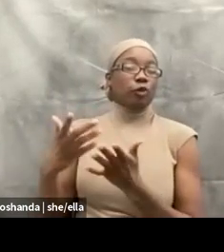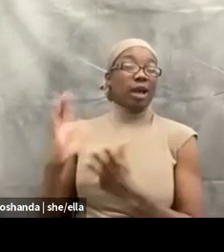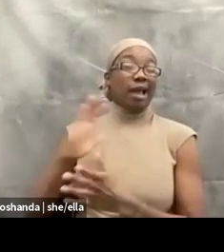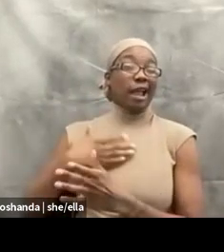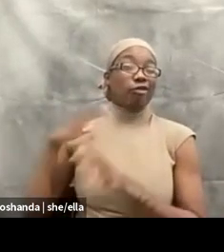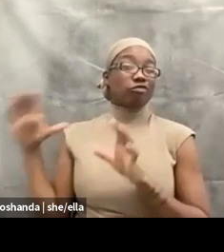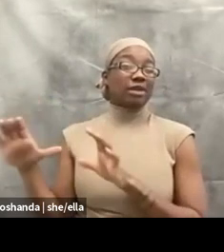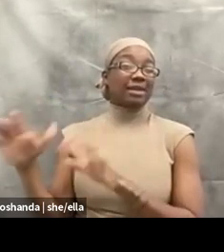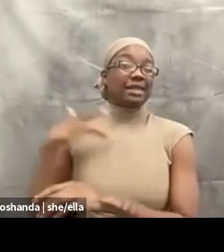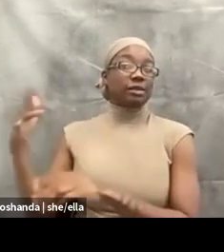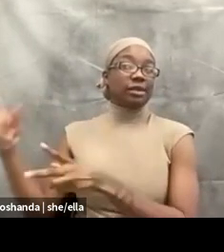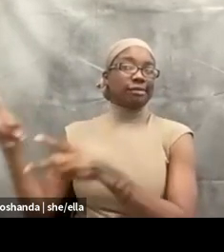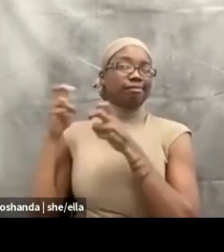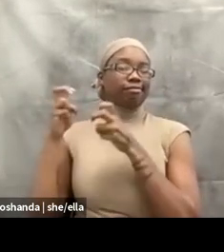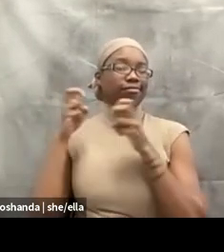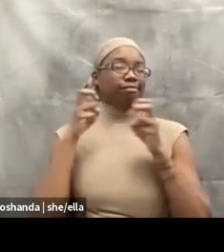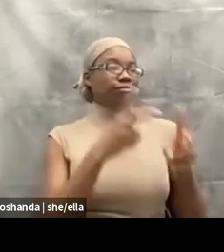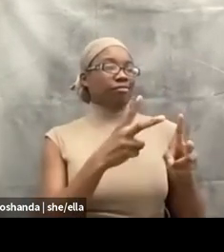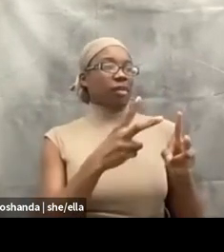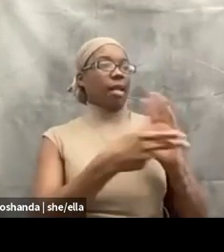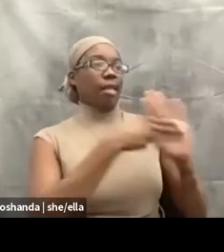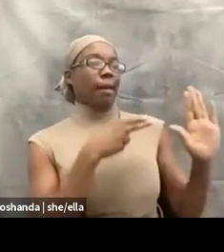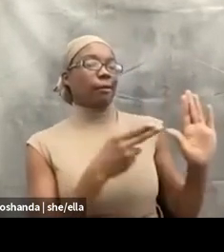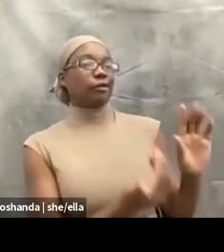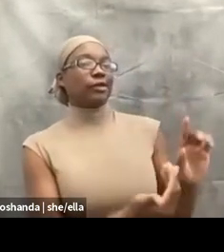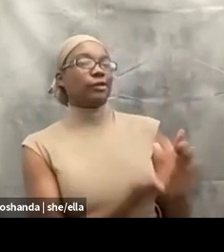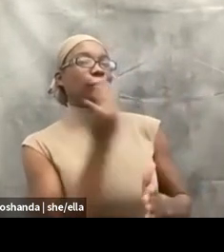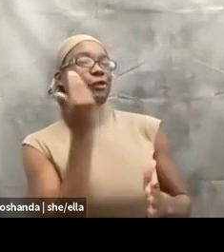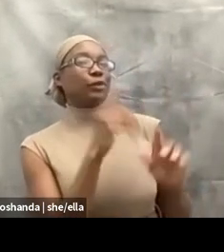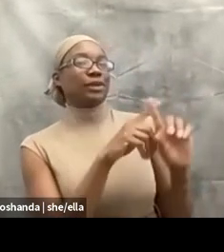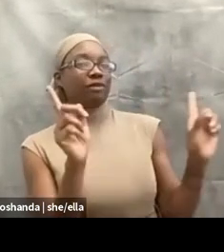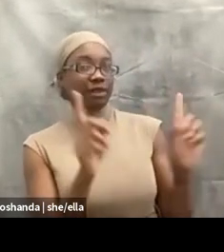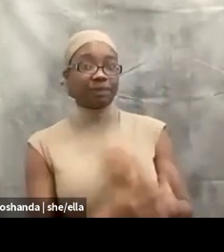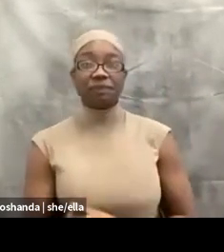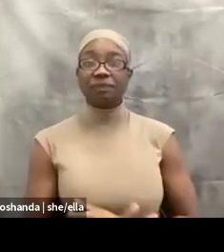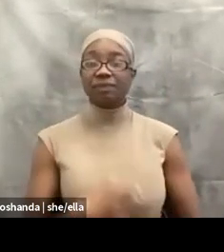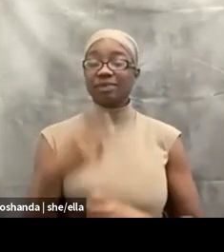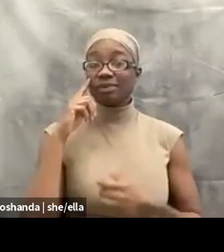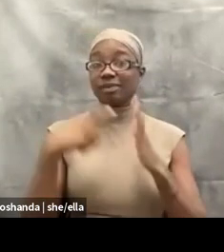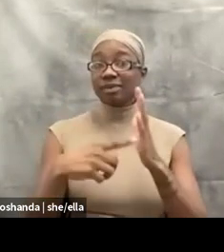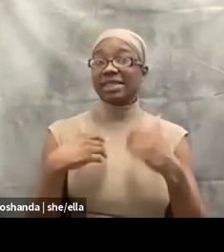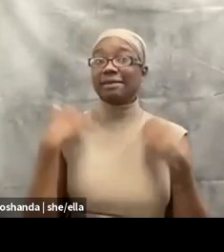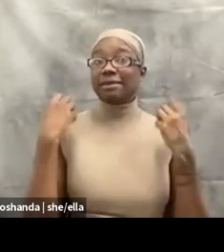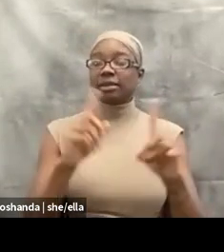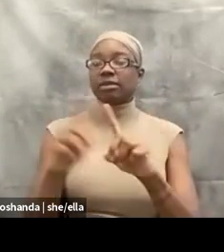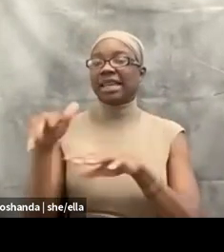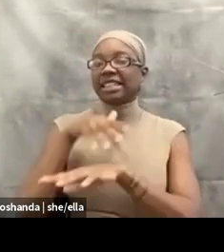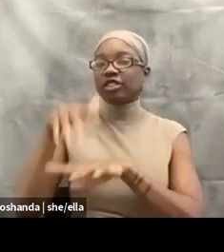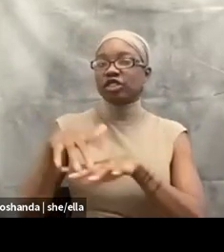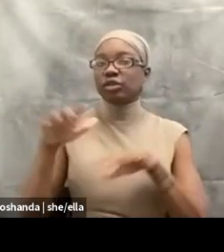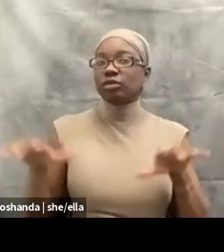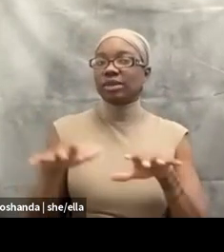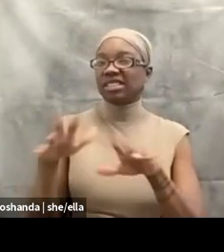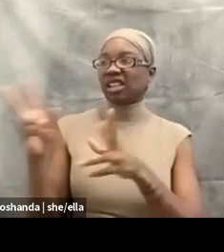co-opted often. There's a lot of indigenous practices that are co-opted and created and called another